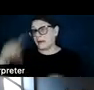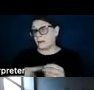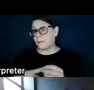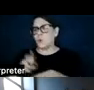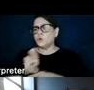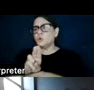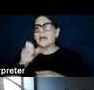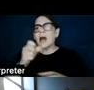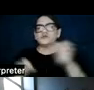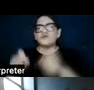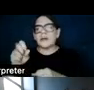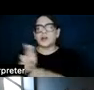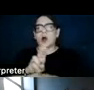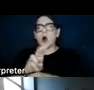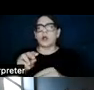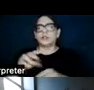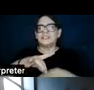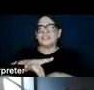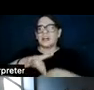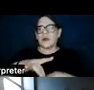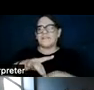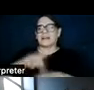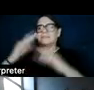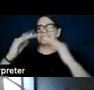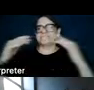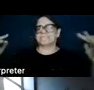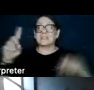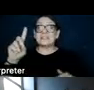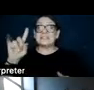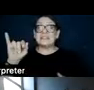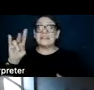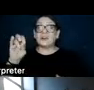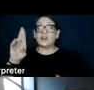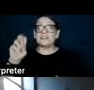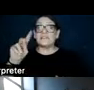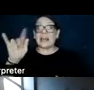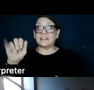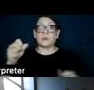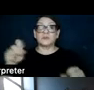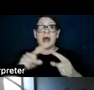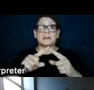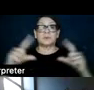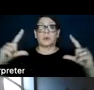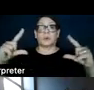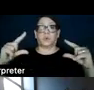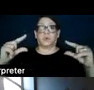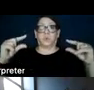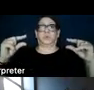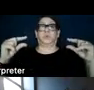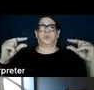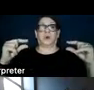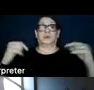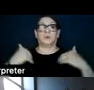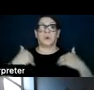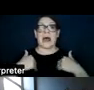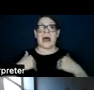strategy called geographic diversification in which we level these peaks, we fill in the troughs so that we have